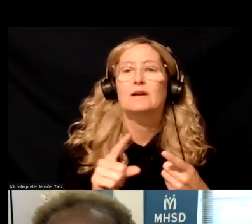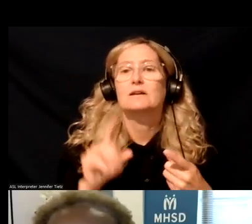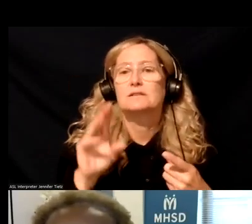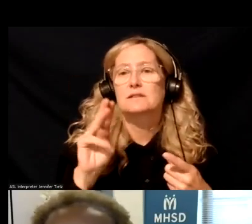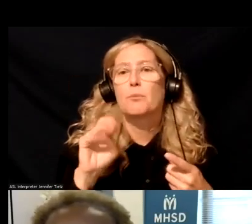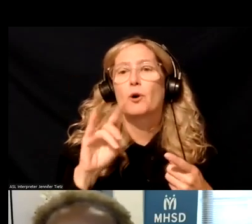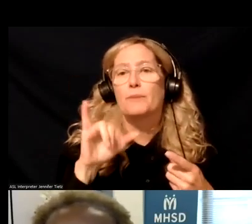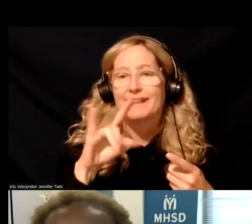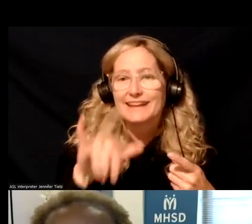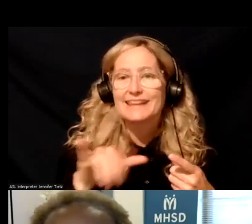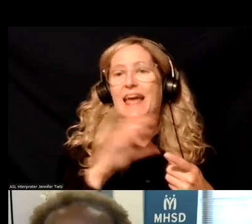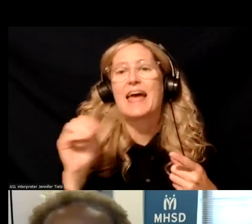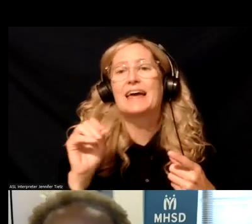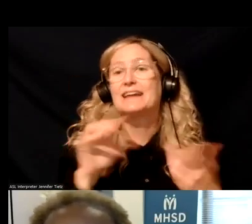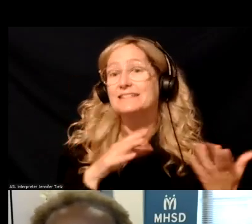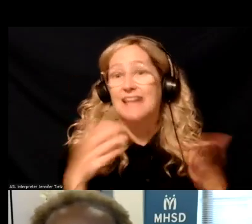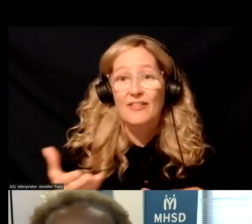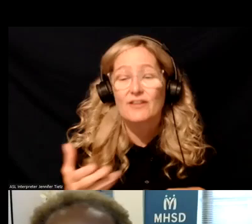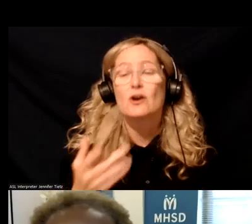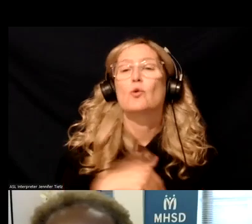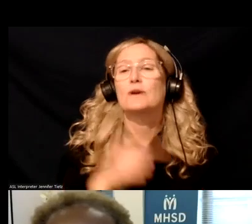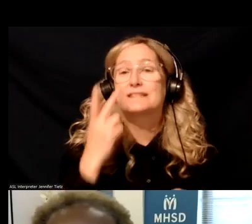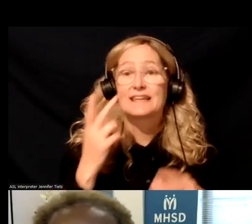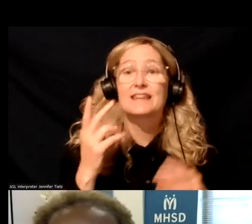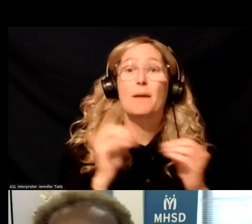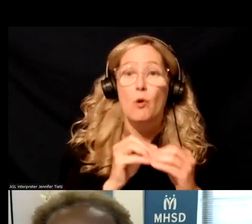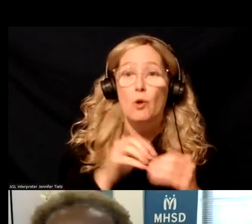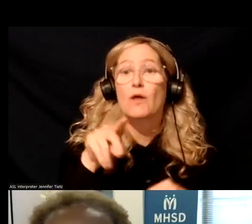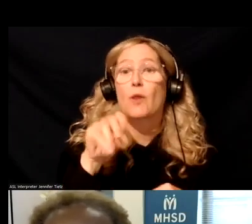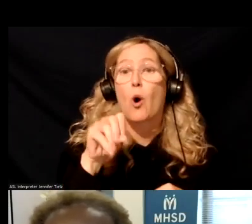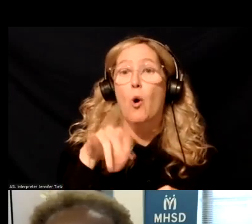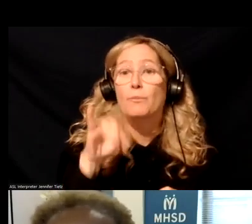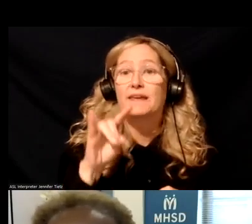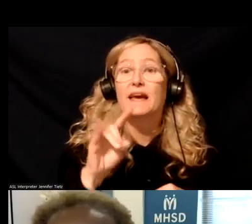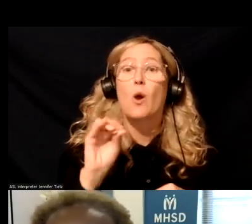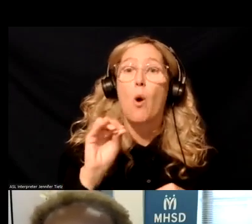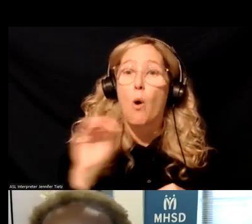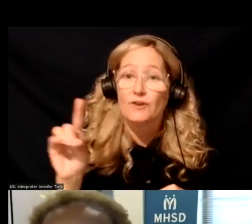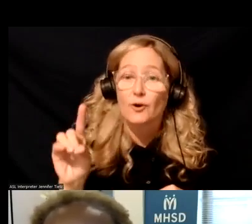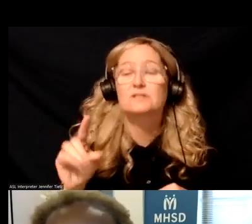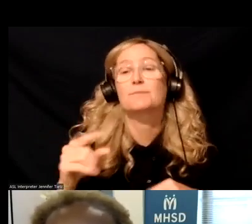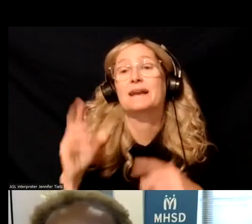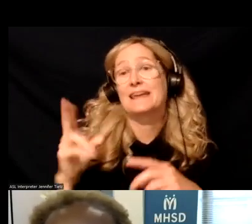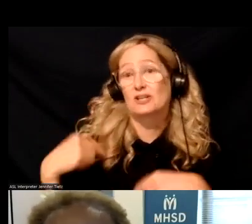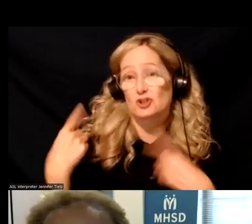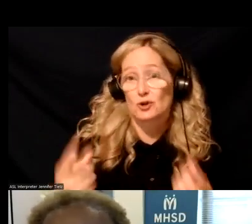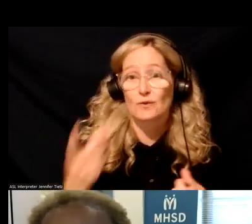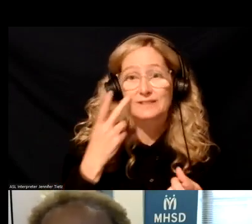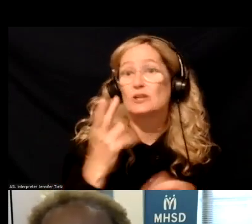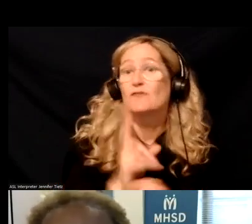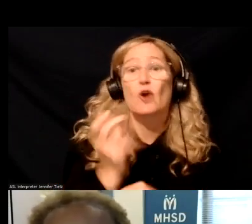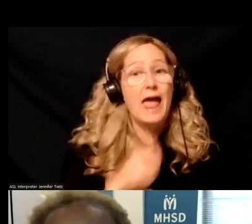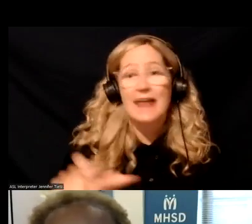mortality. Um, uh, we see that most with opioid overdosages, but historically we've always seen that in, uh, the treatment of substance use